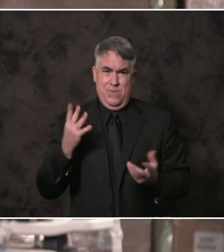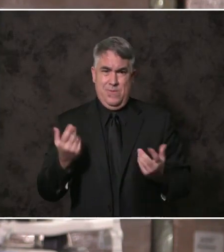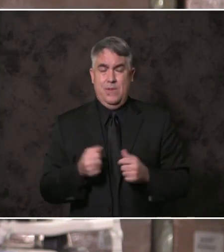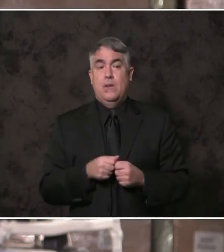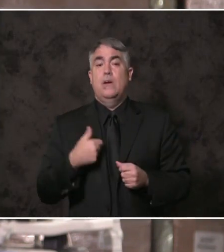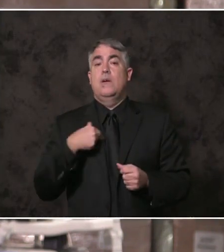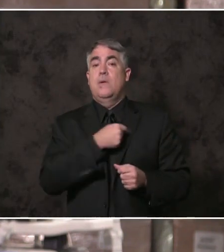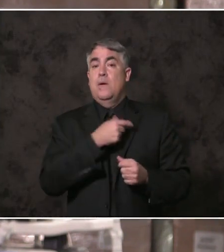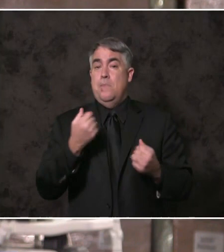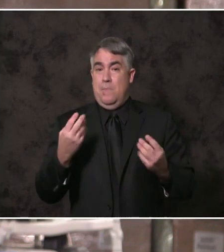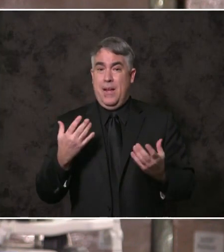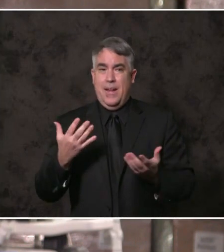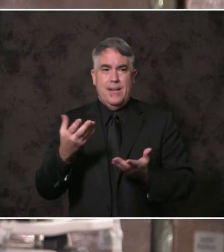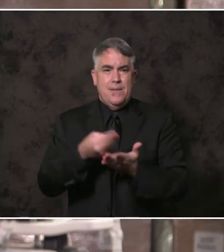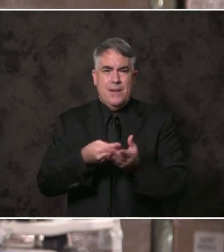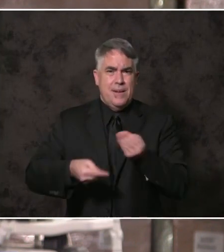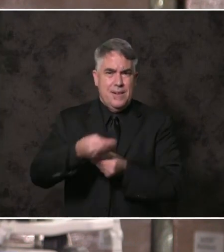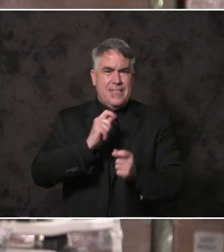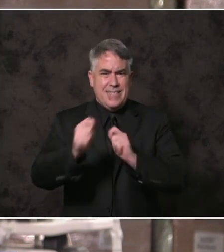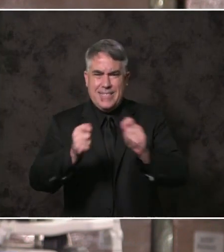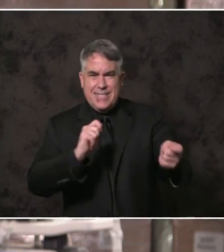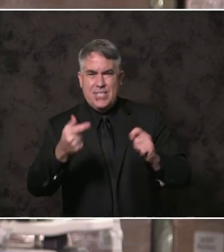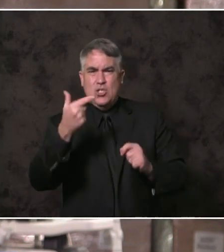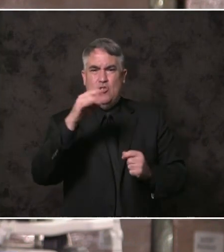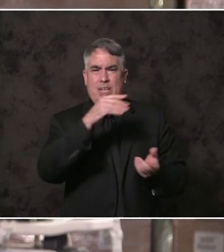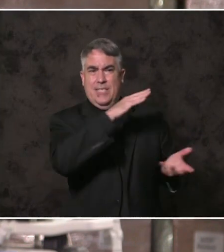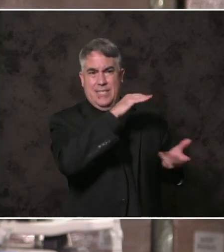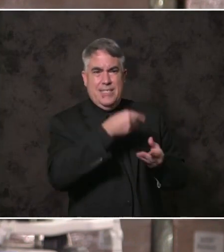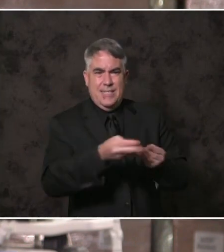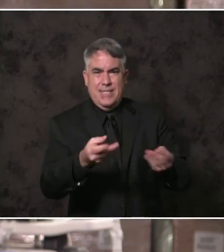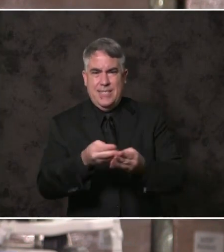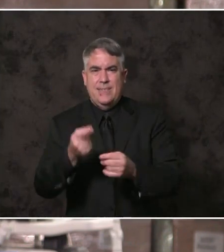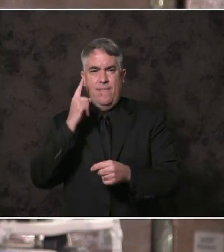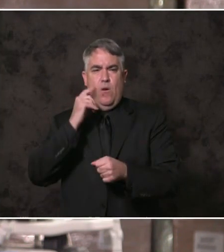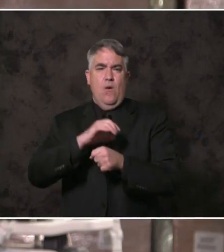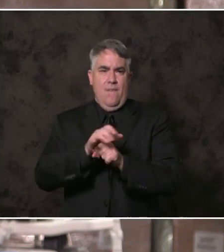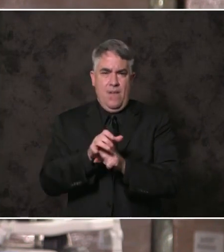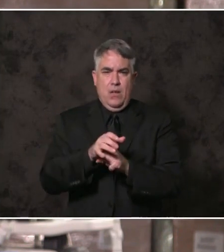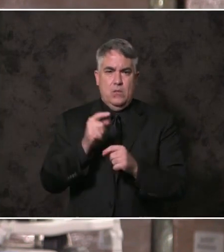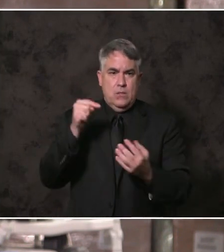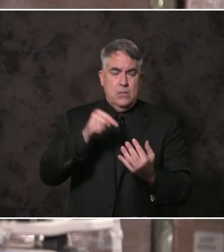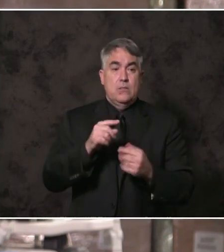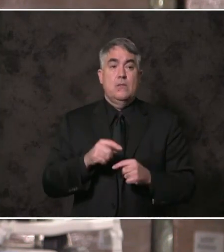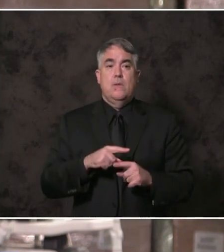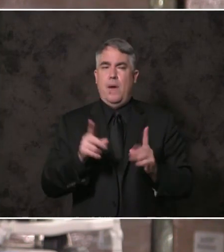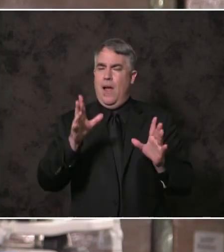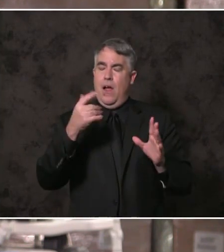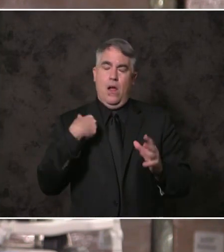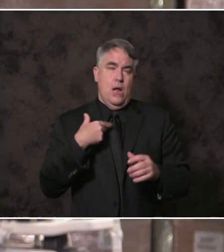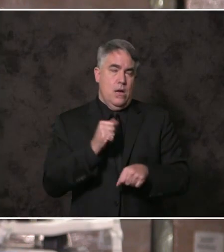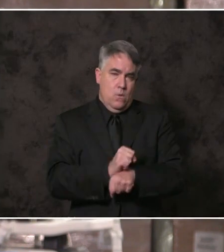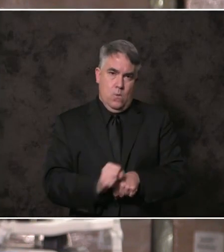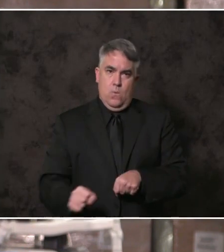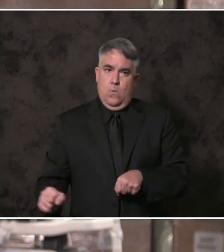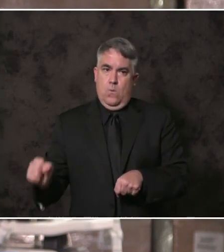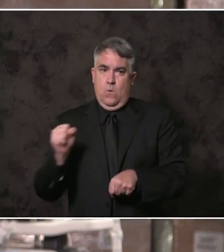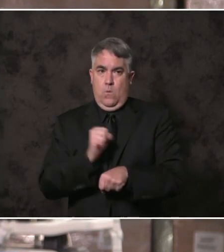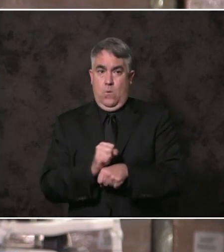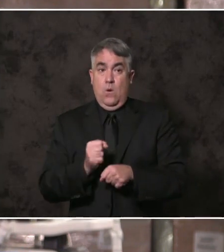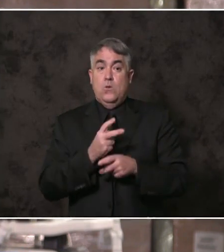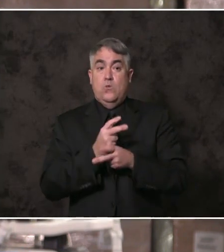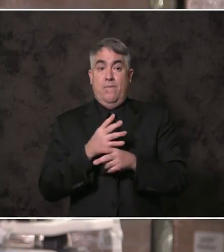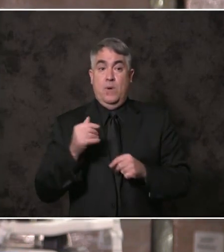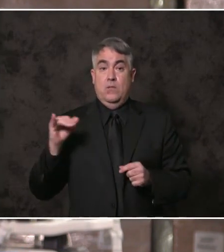those who contracted COVID. But there is much work ahead. Working with Supervisor Joel Anderson we will develop